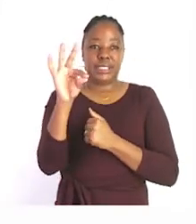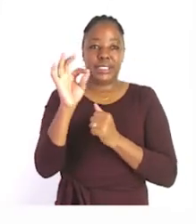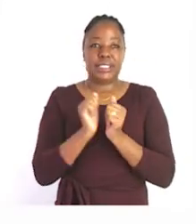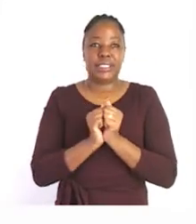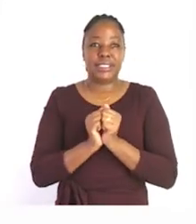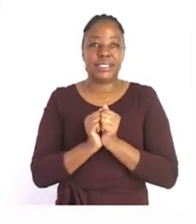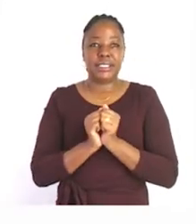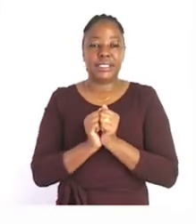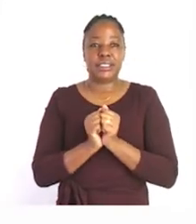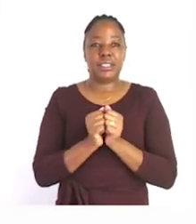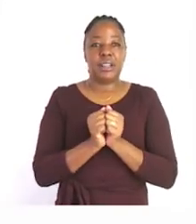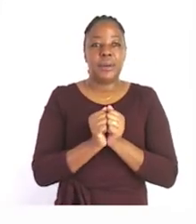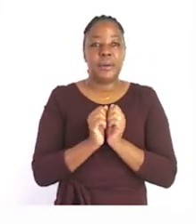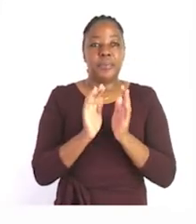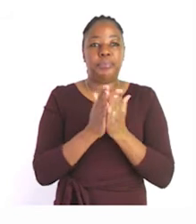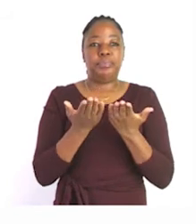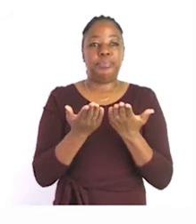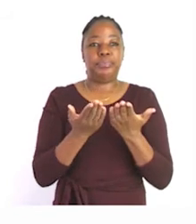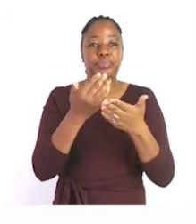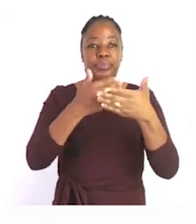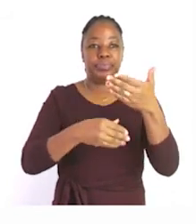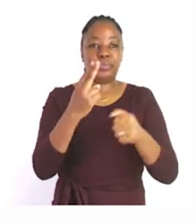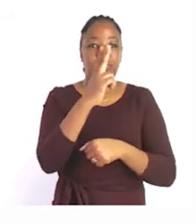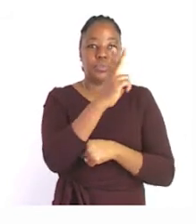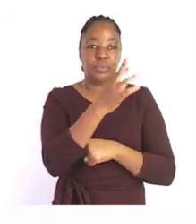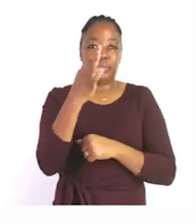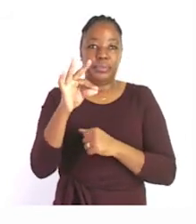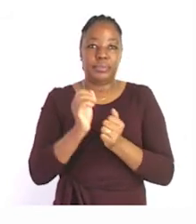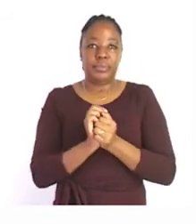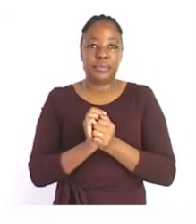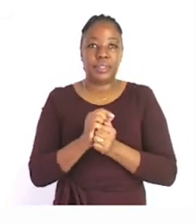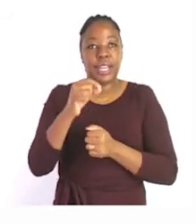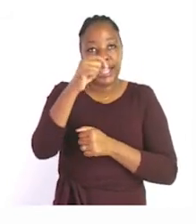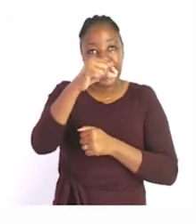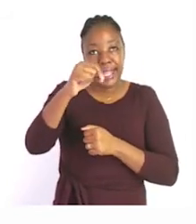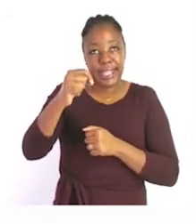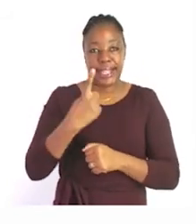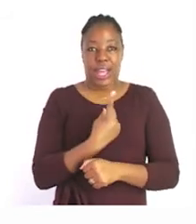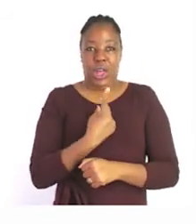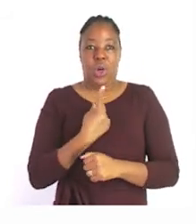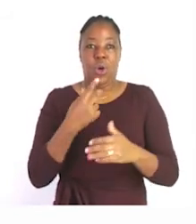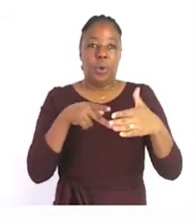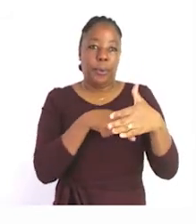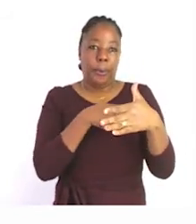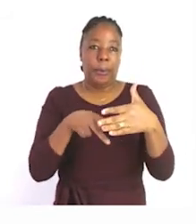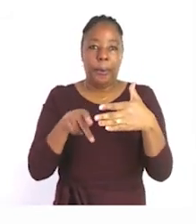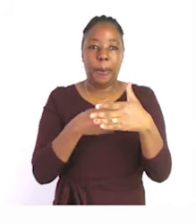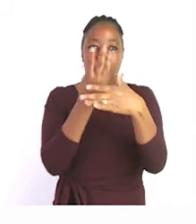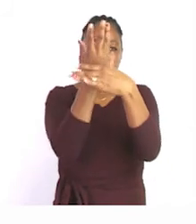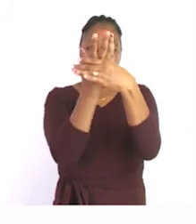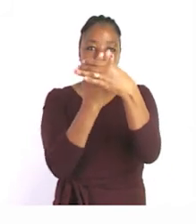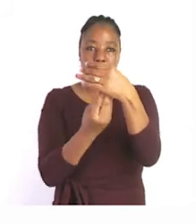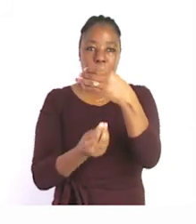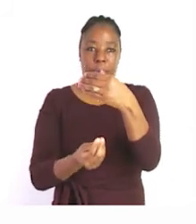on page 29 there is an instruction there for you that says write your own poem about autumn and